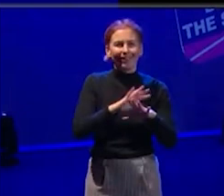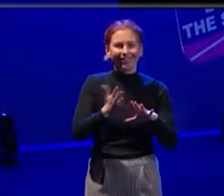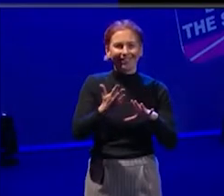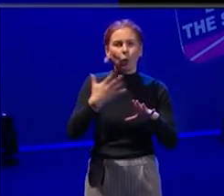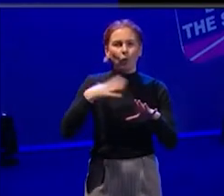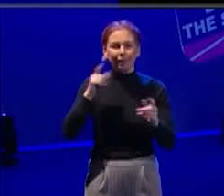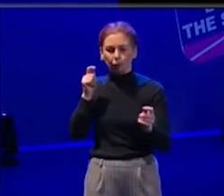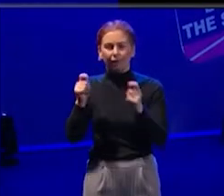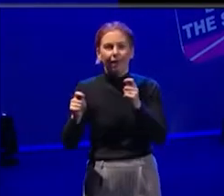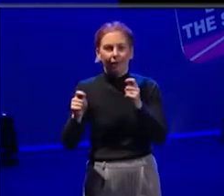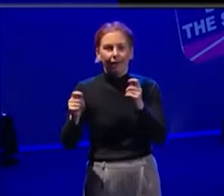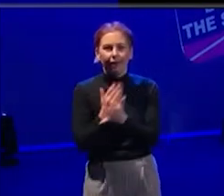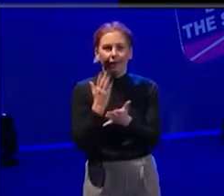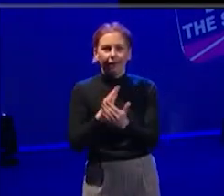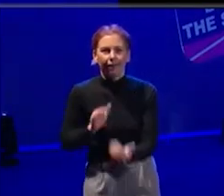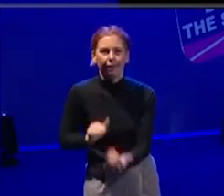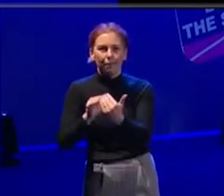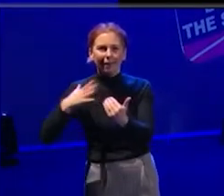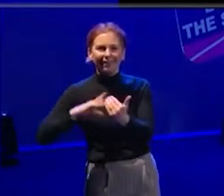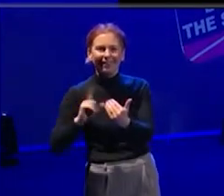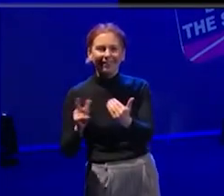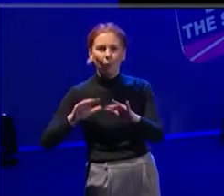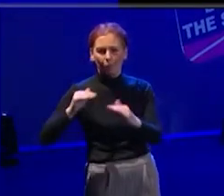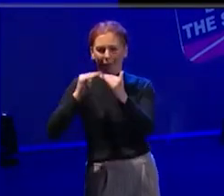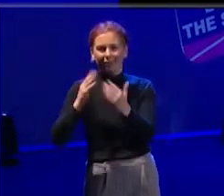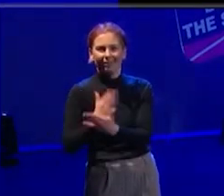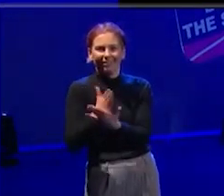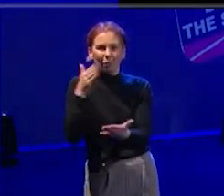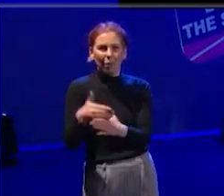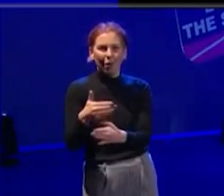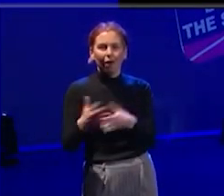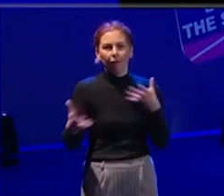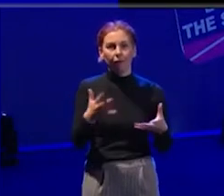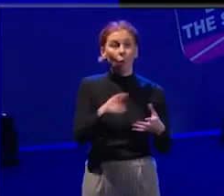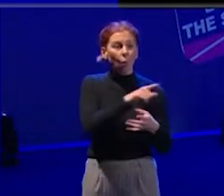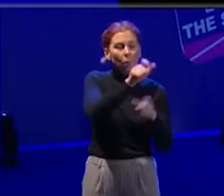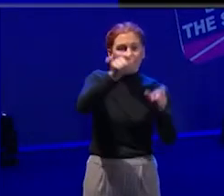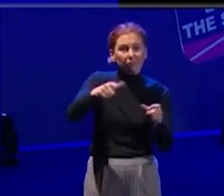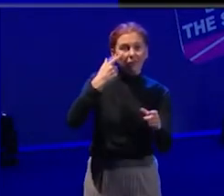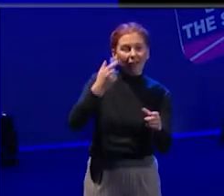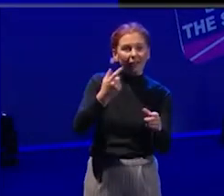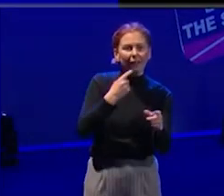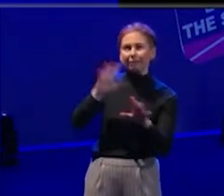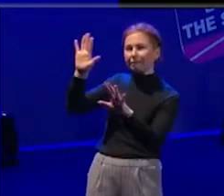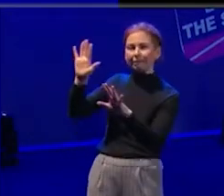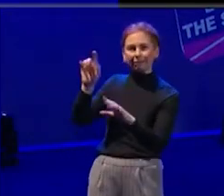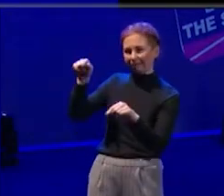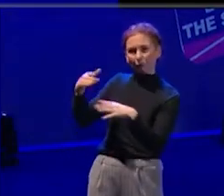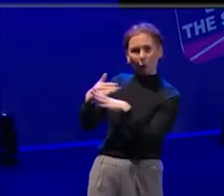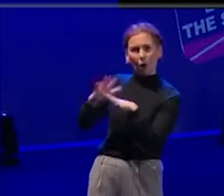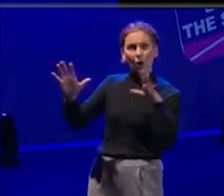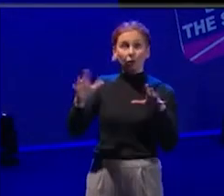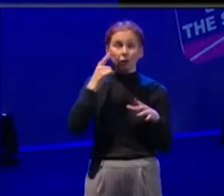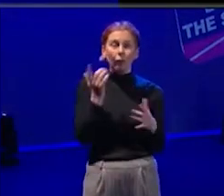we change and can we adapt? And I suppose it can be sometimes it can be quite restrictive when you have funding for a project.